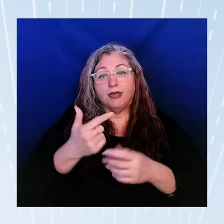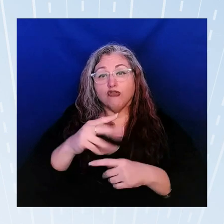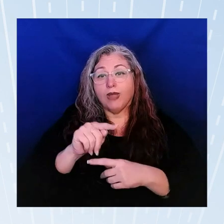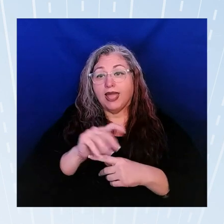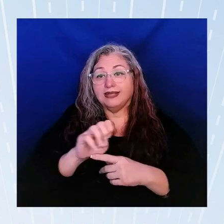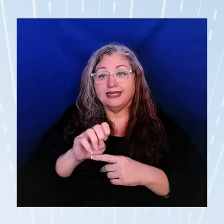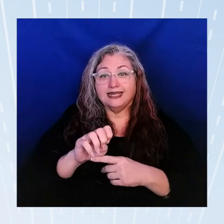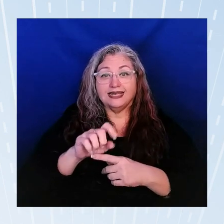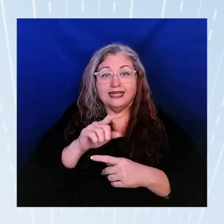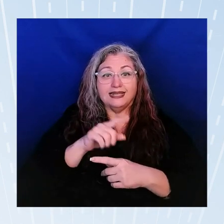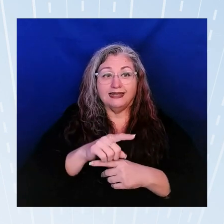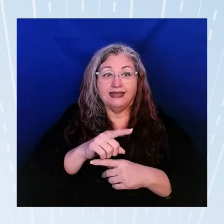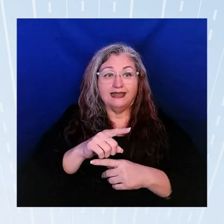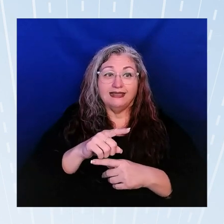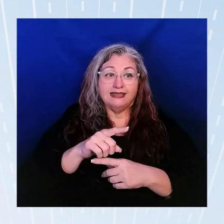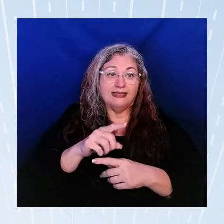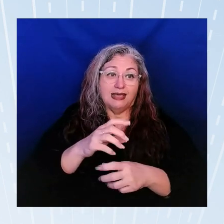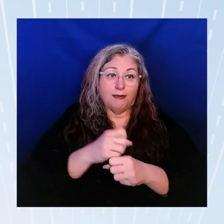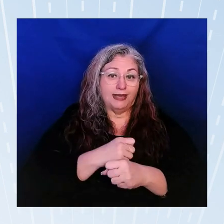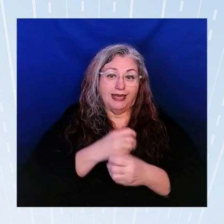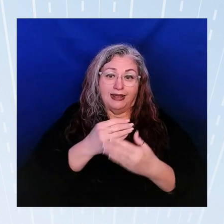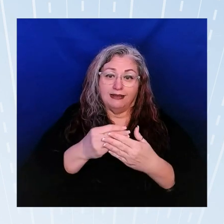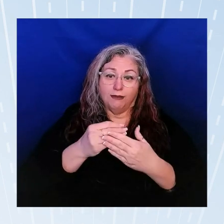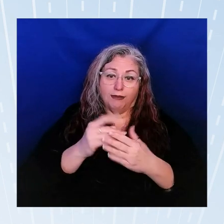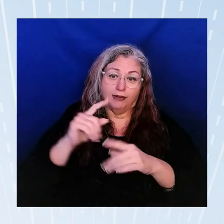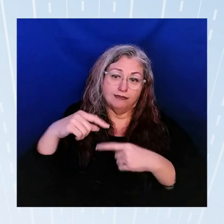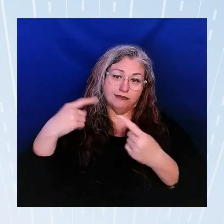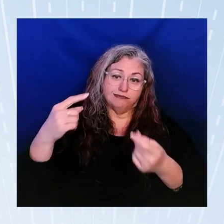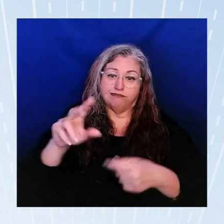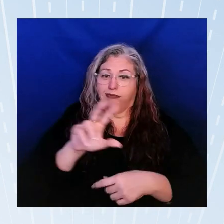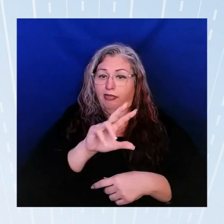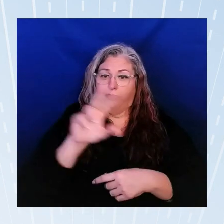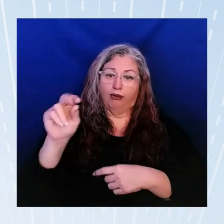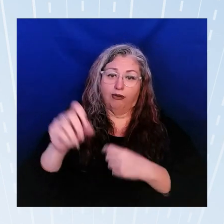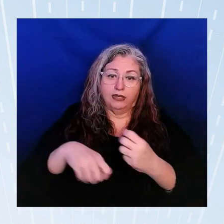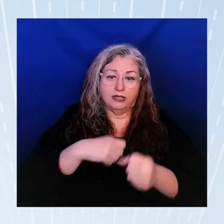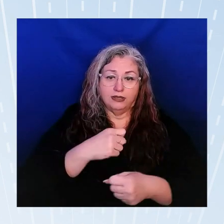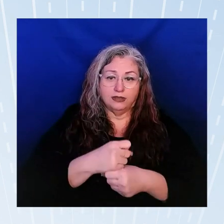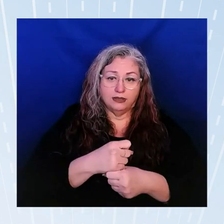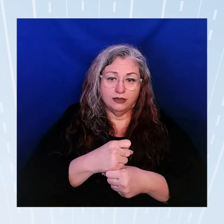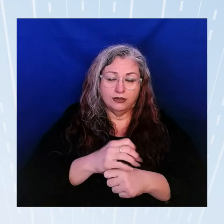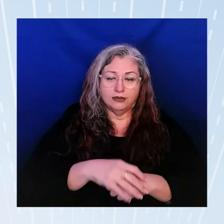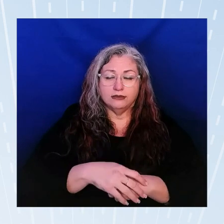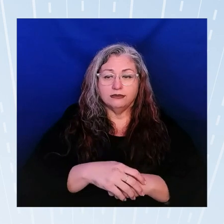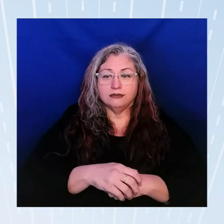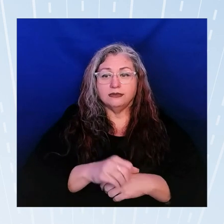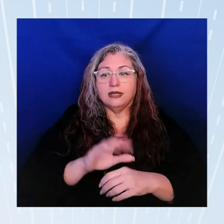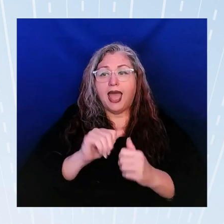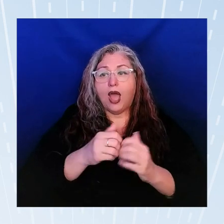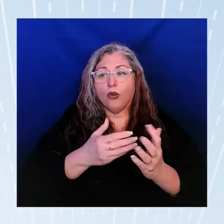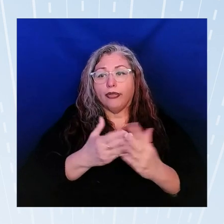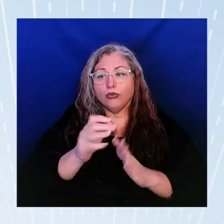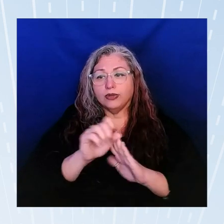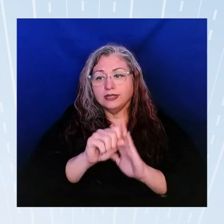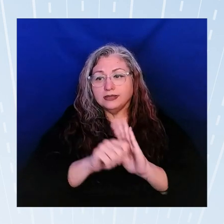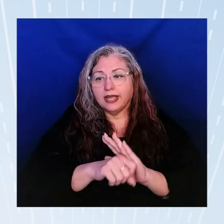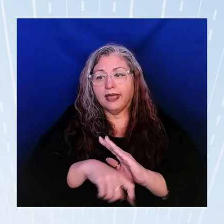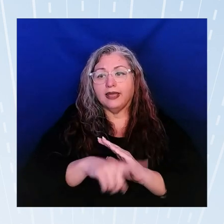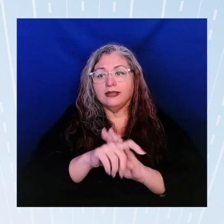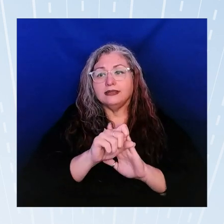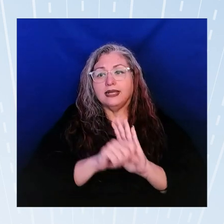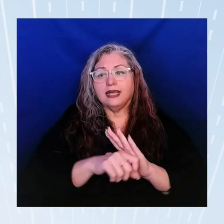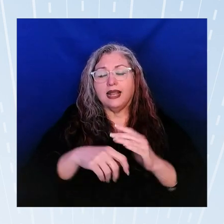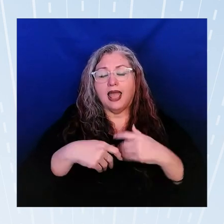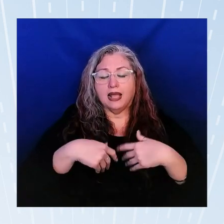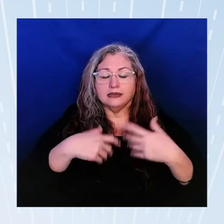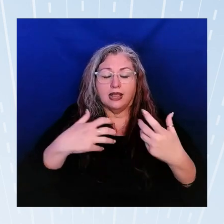have been getting these funds for three decades and it's you know done through the state the state has a lot of discretion